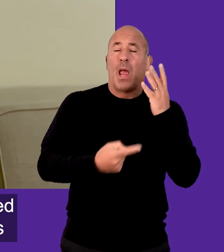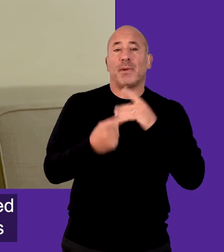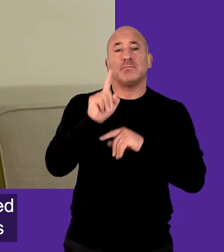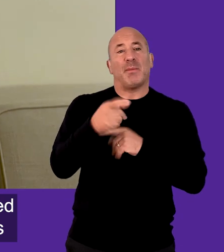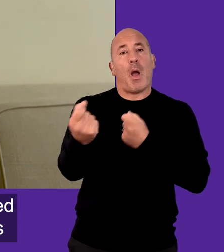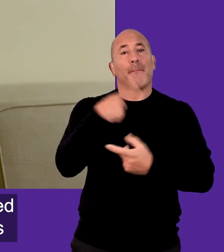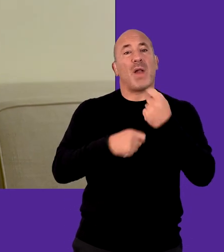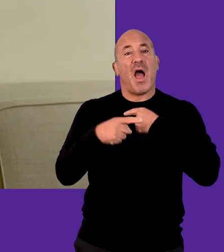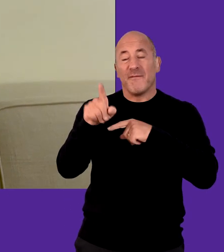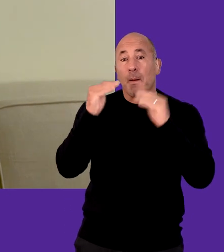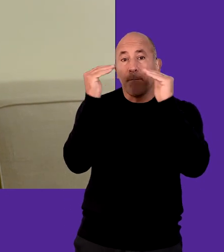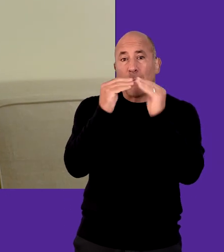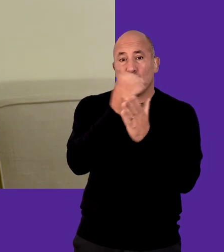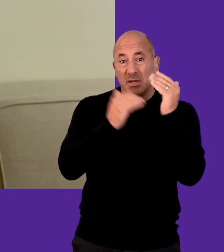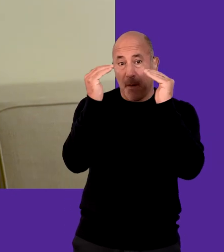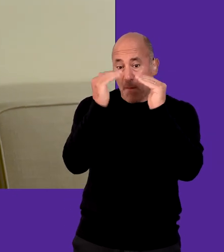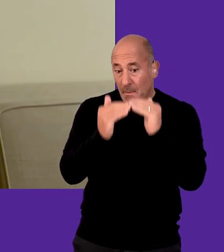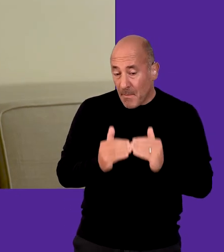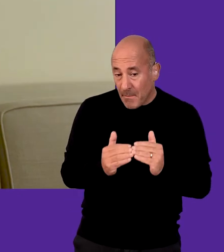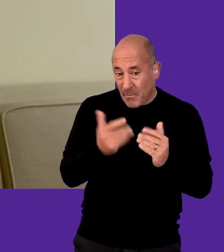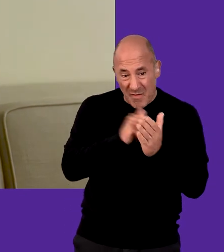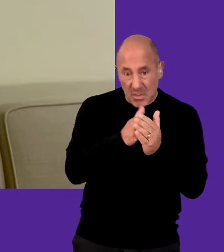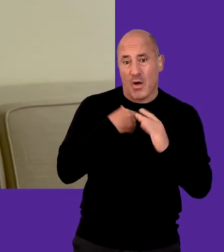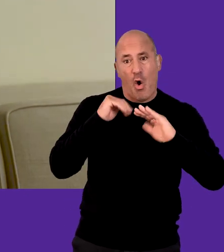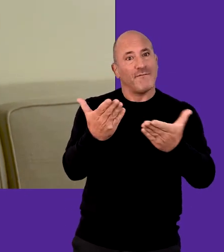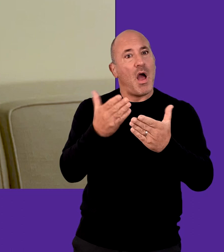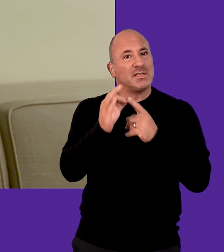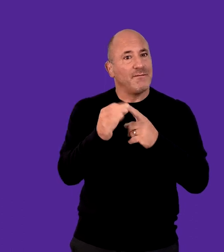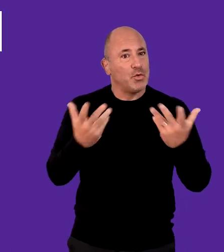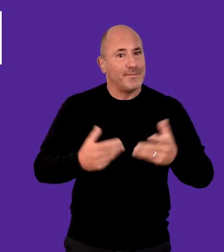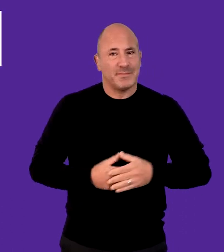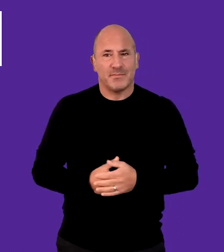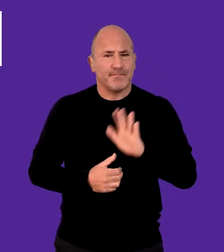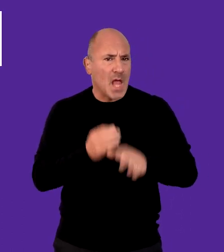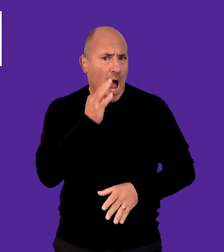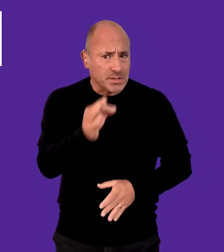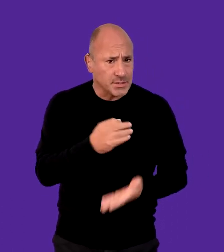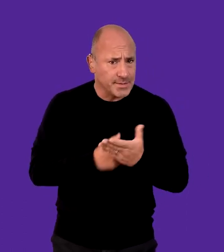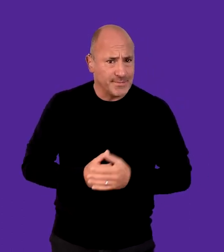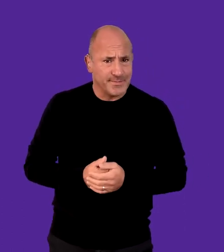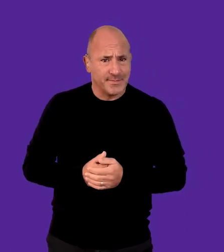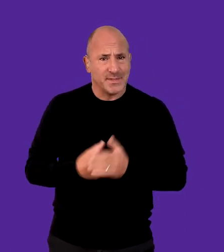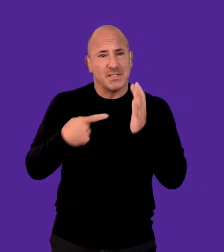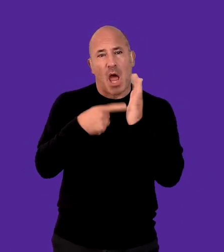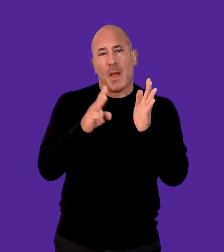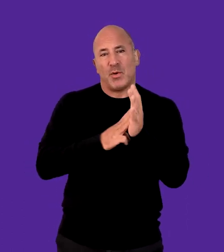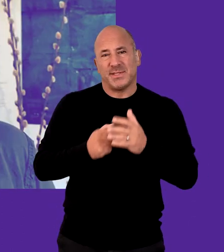disabled applicant who meet the essential criteria for every role you advertise. Ask